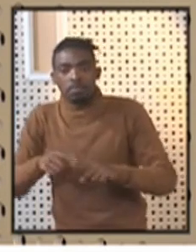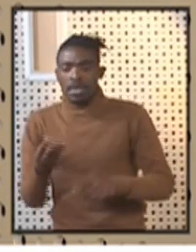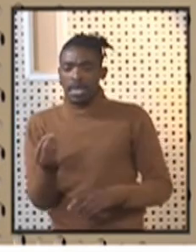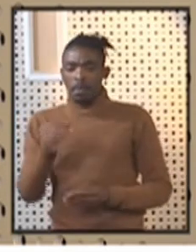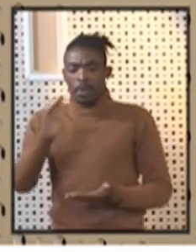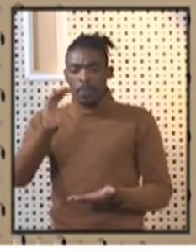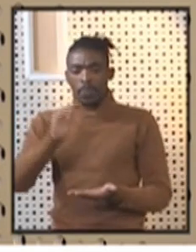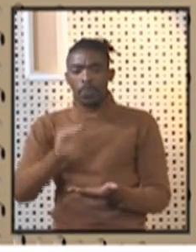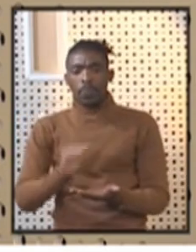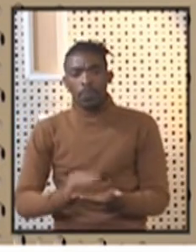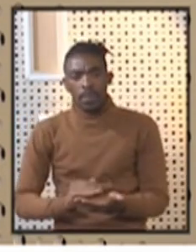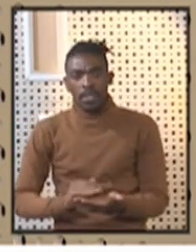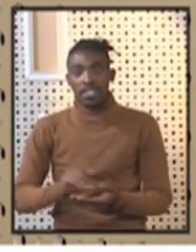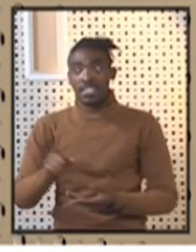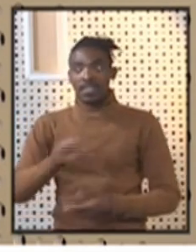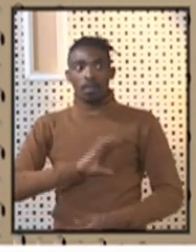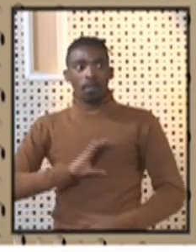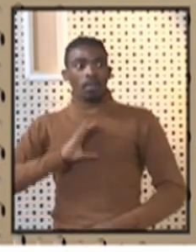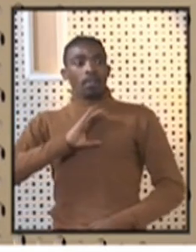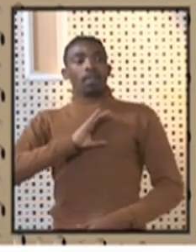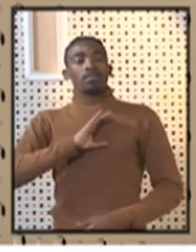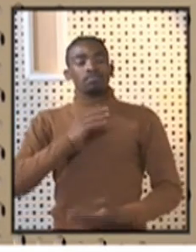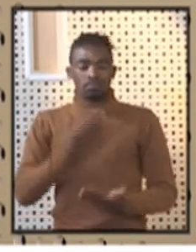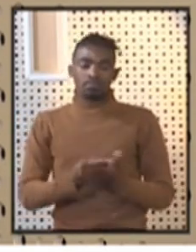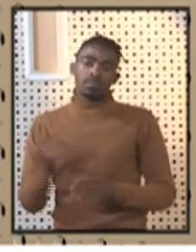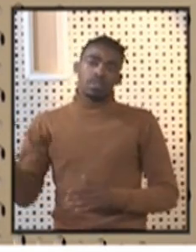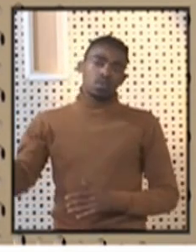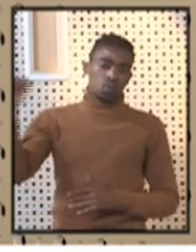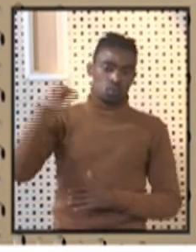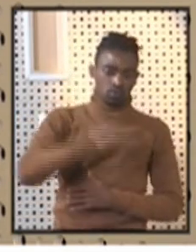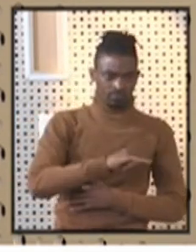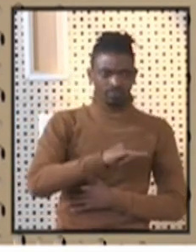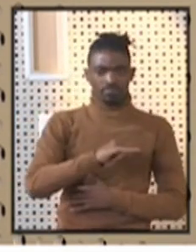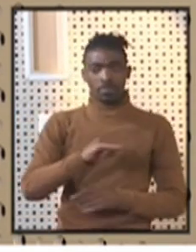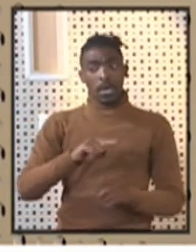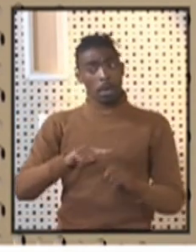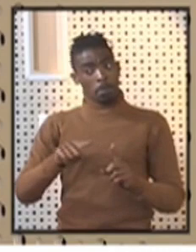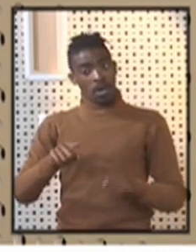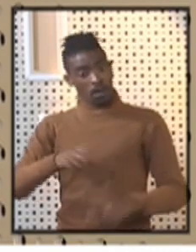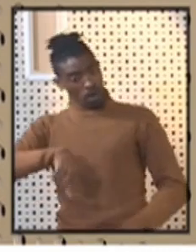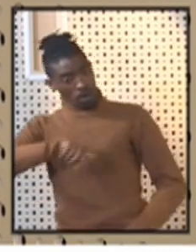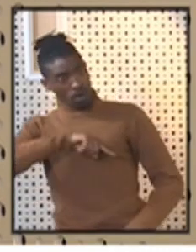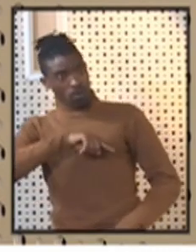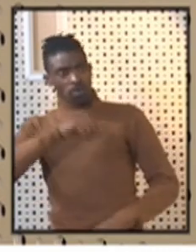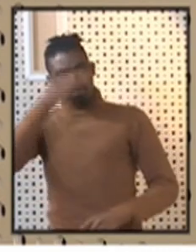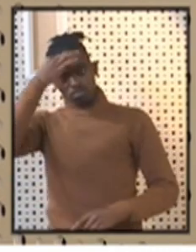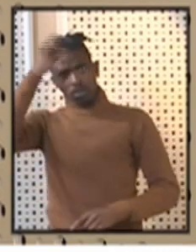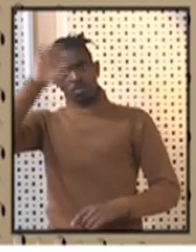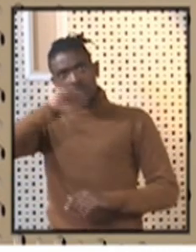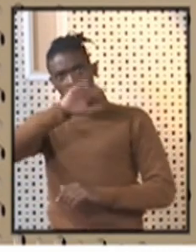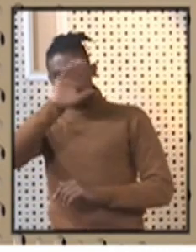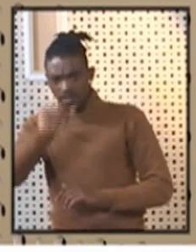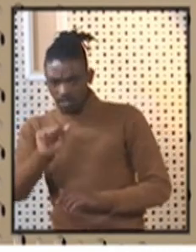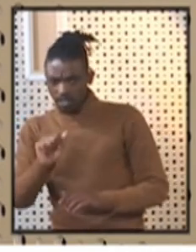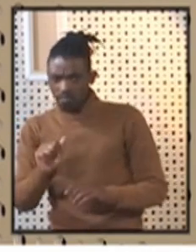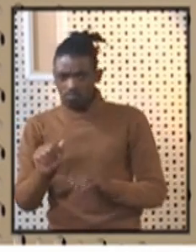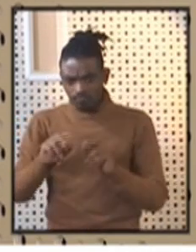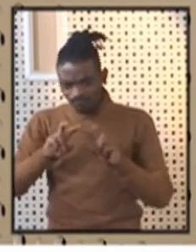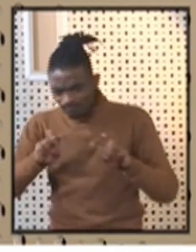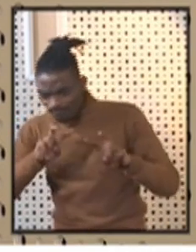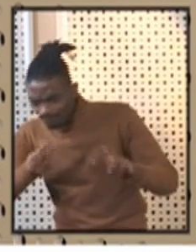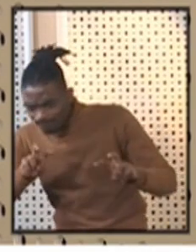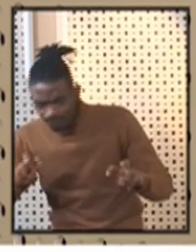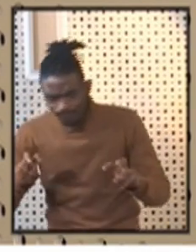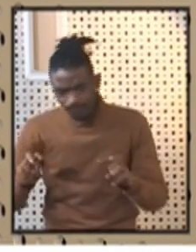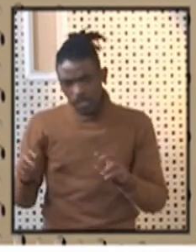numbers. They have to be comfortable about what we are doing. But we are working. Part of our strategy of recovery is to engage various countries